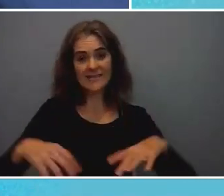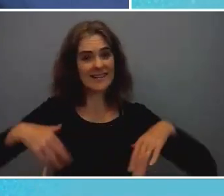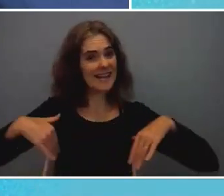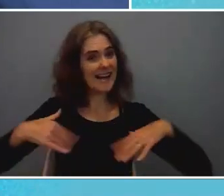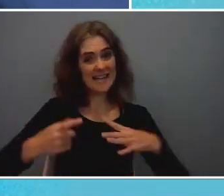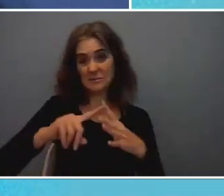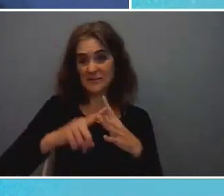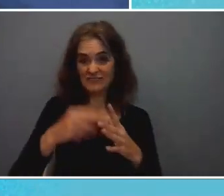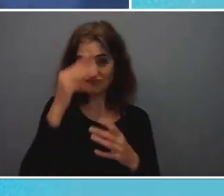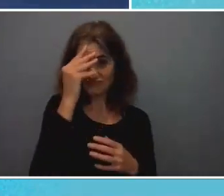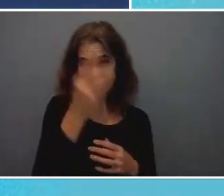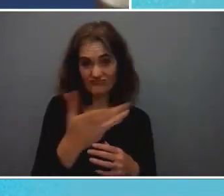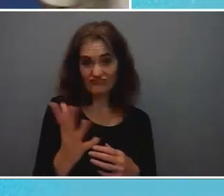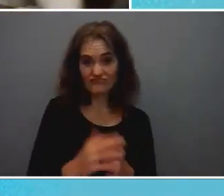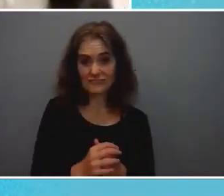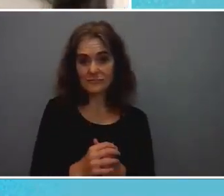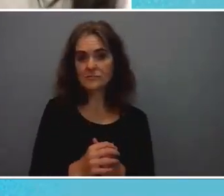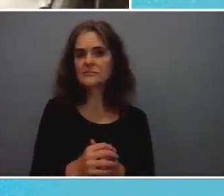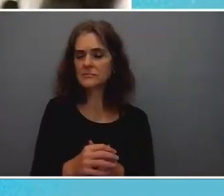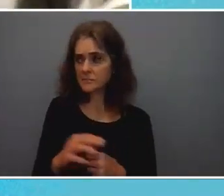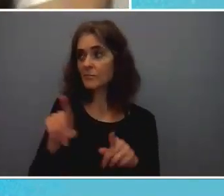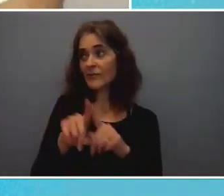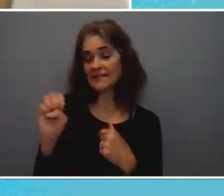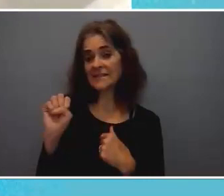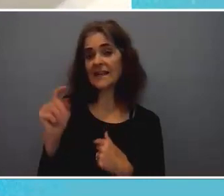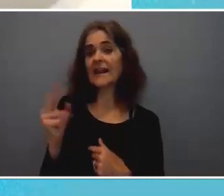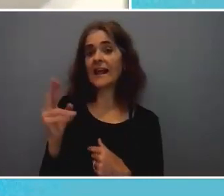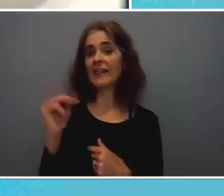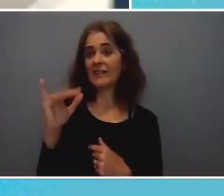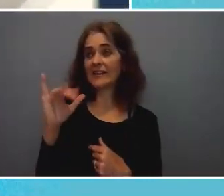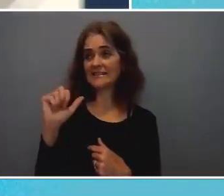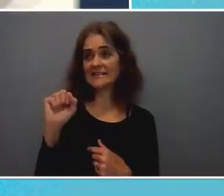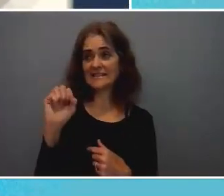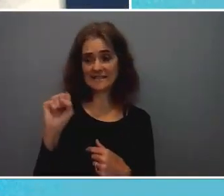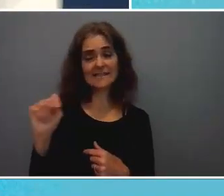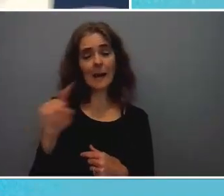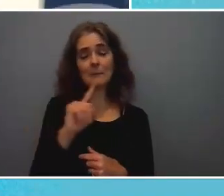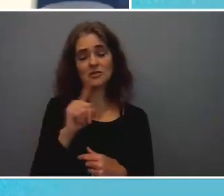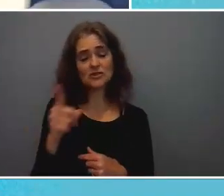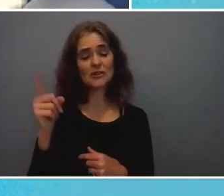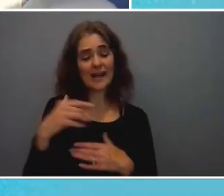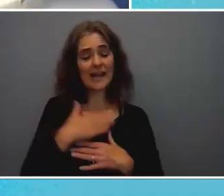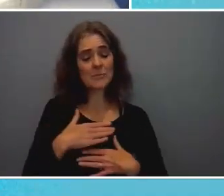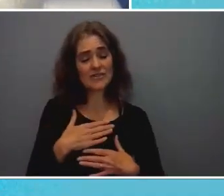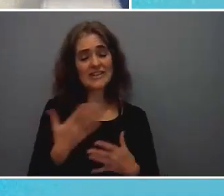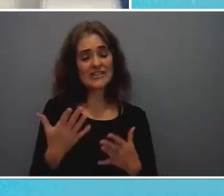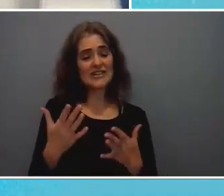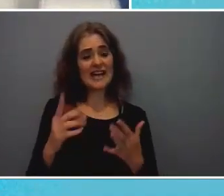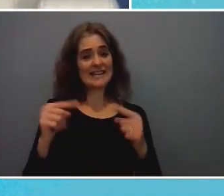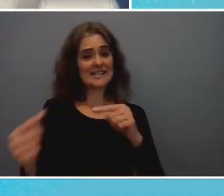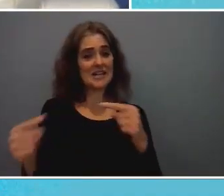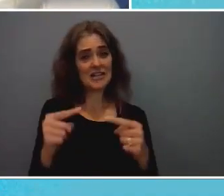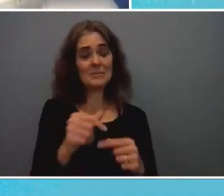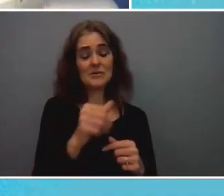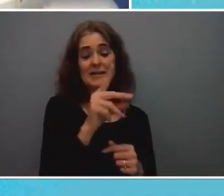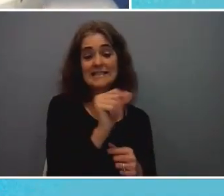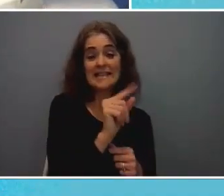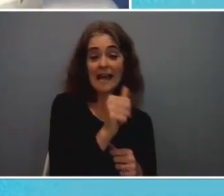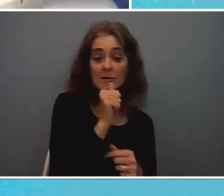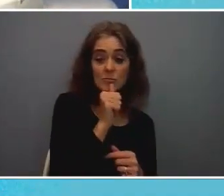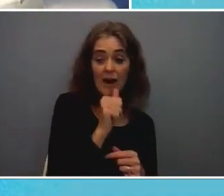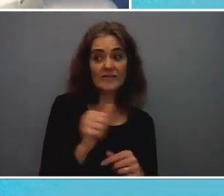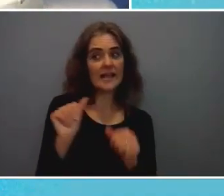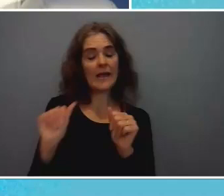yeah as an ethicist ethicist i am sure you can appreciate the tensions between data privacy and the ability to train